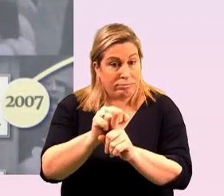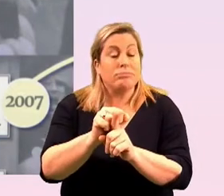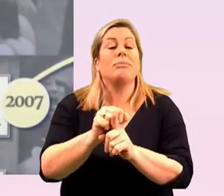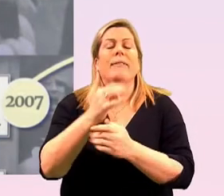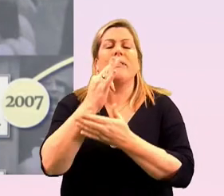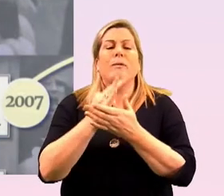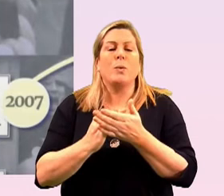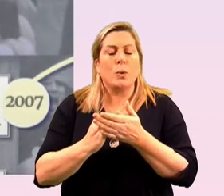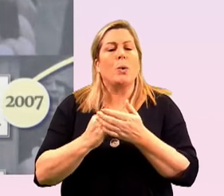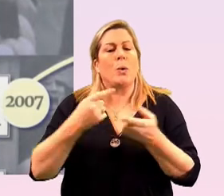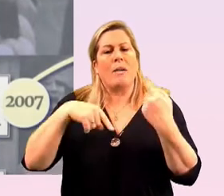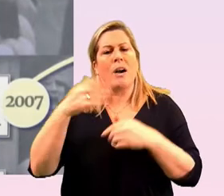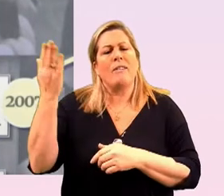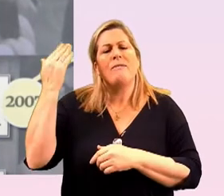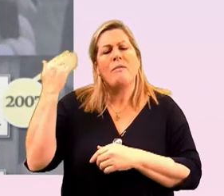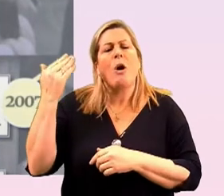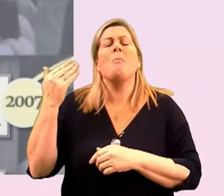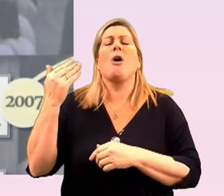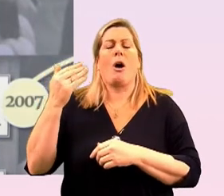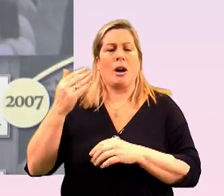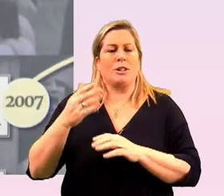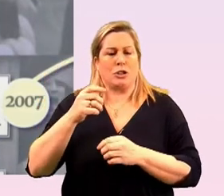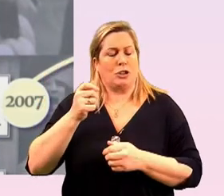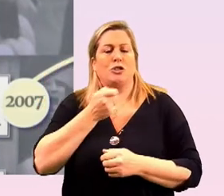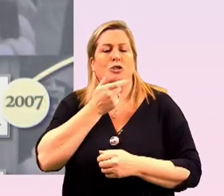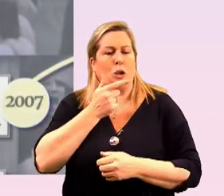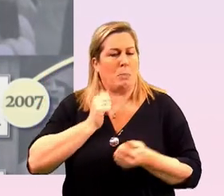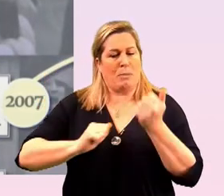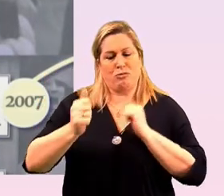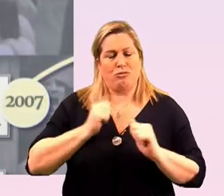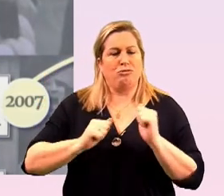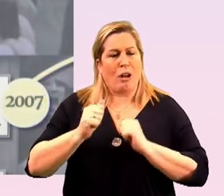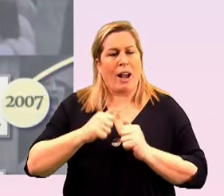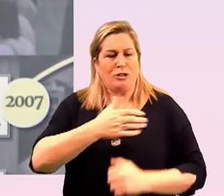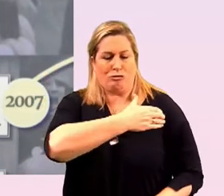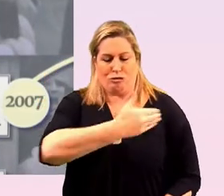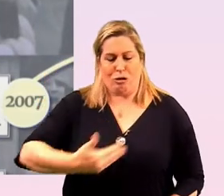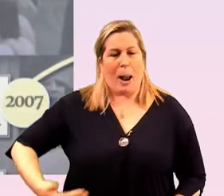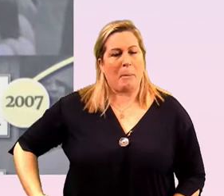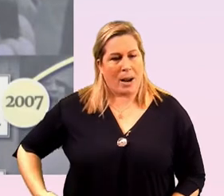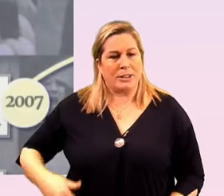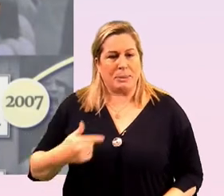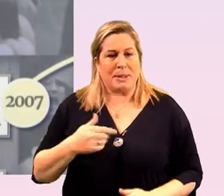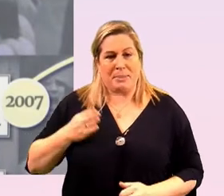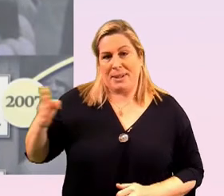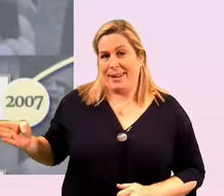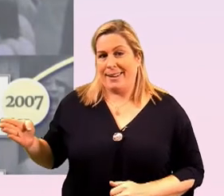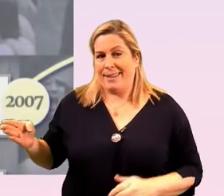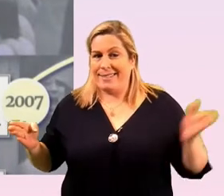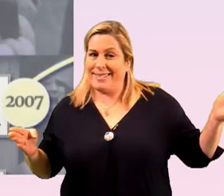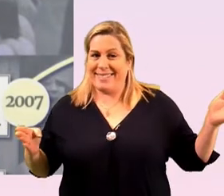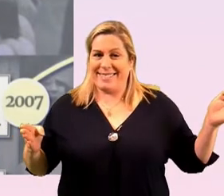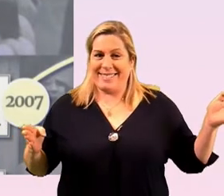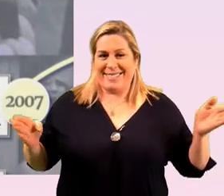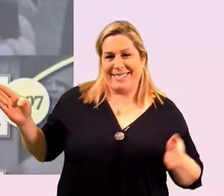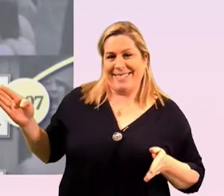few of our former dublin pride grand marshals have been popping up uh right next to me on the screen this way you